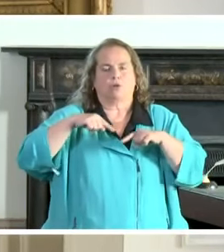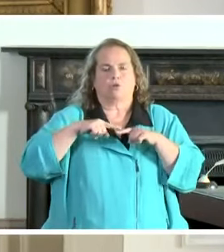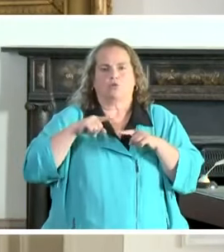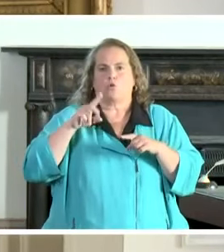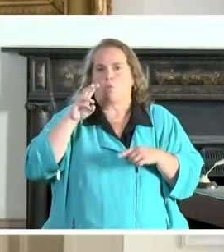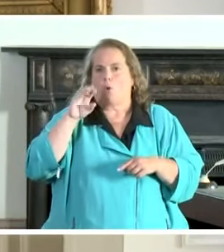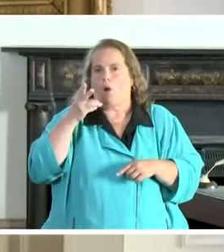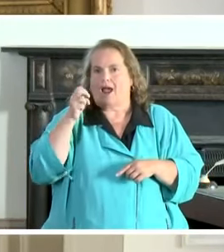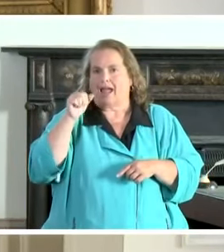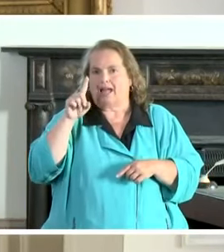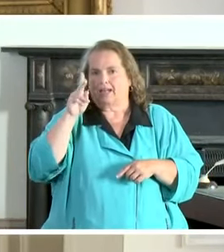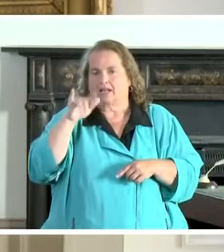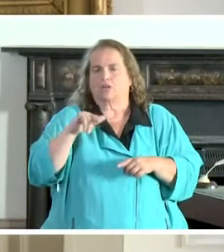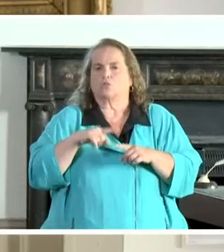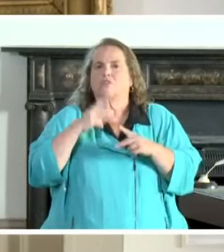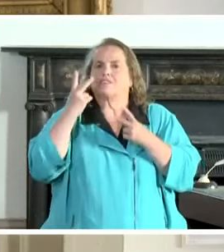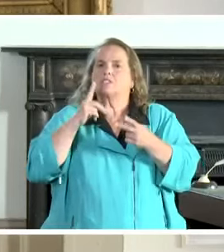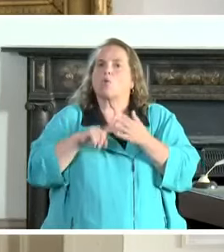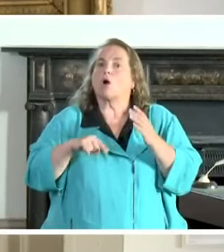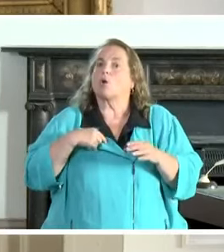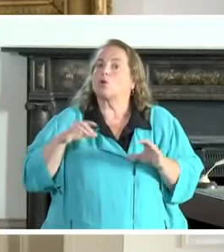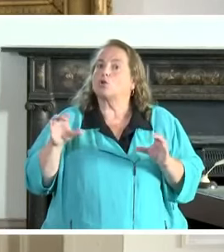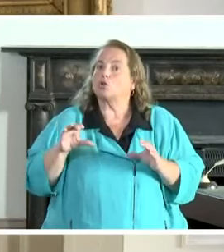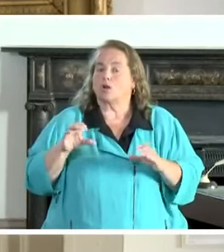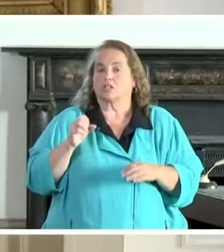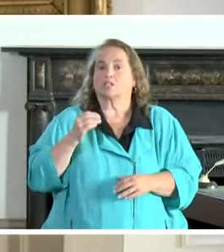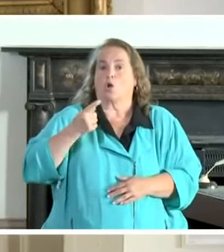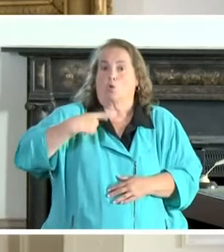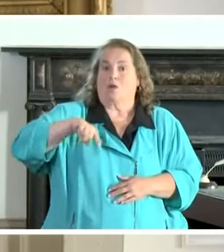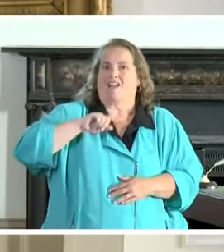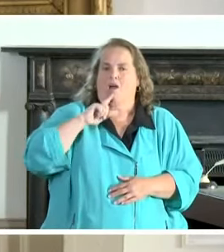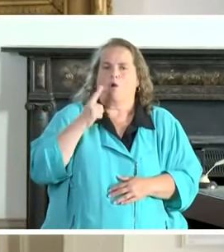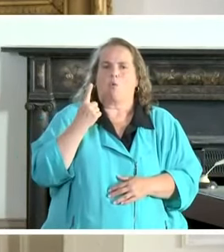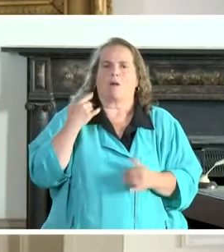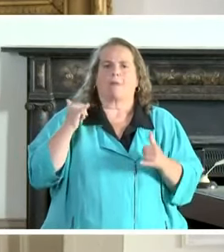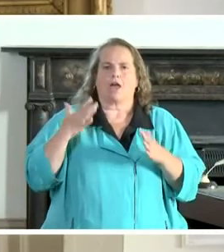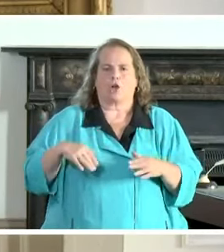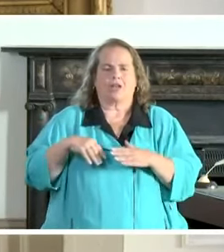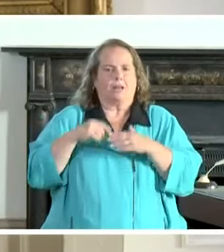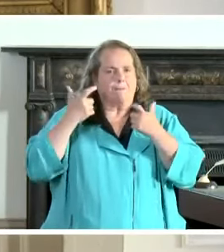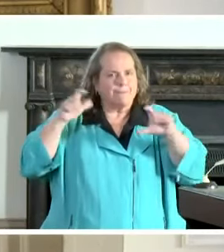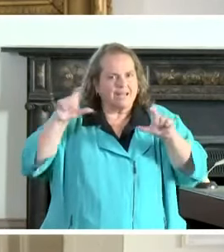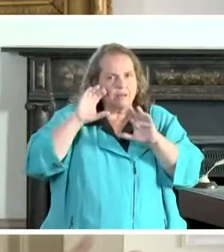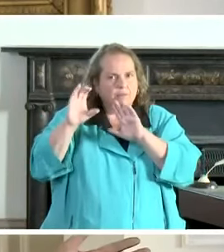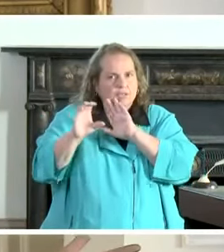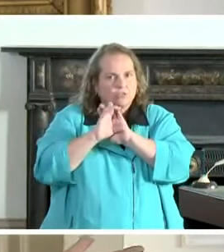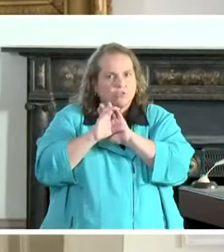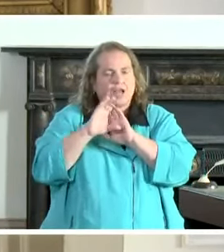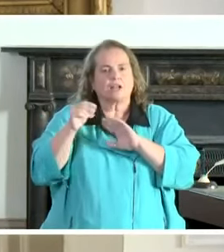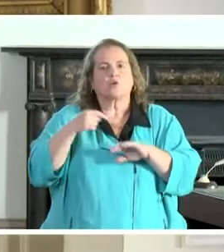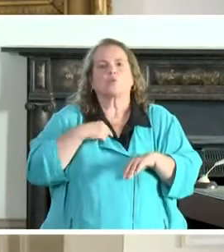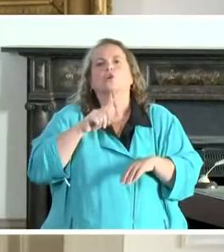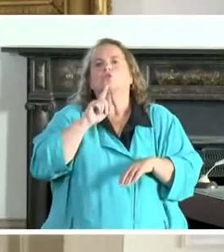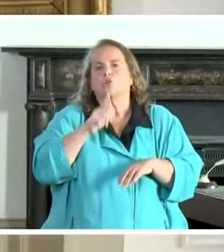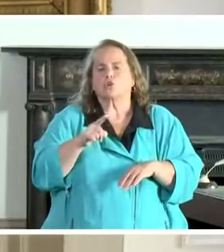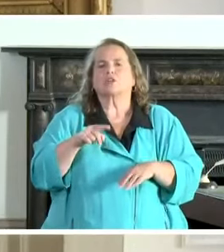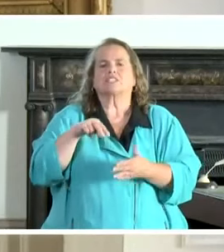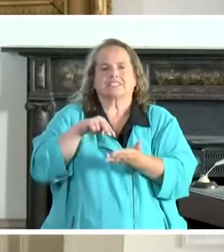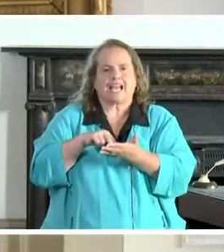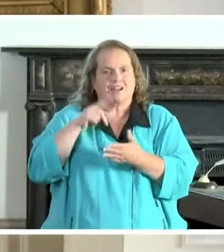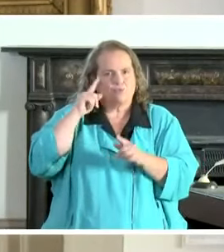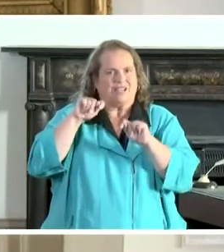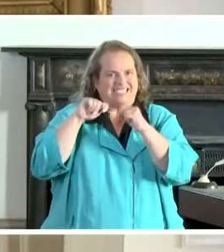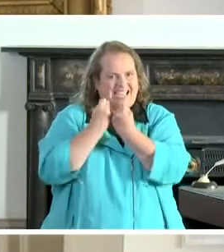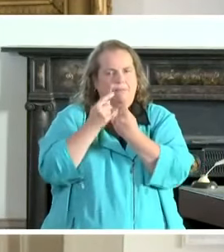Kentucky to visit what we're doing. So we're one player in a bigger picture, and we certainly stand for Team Kentucky.